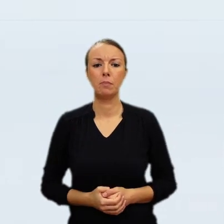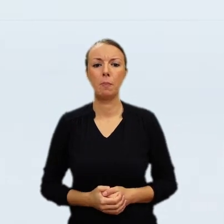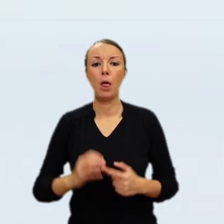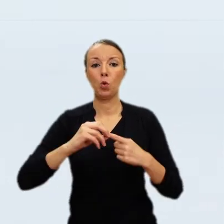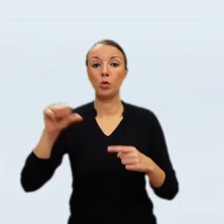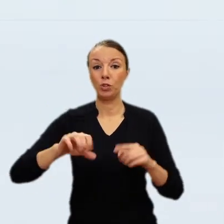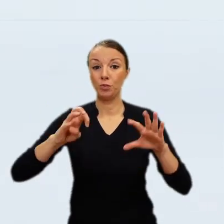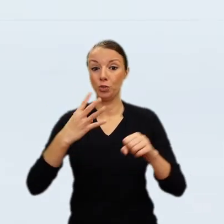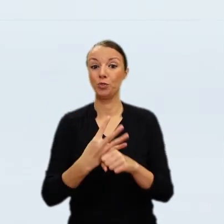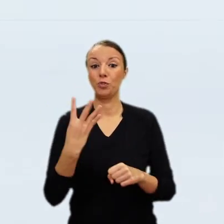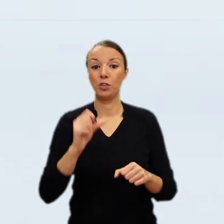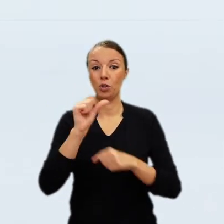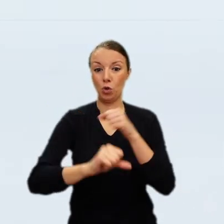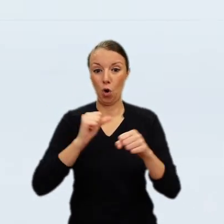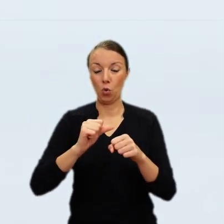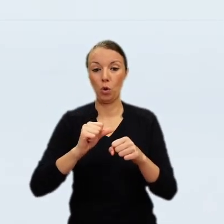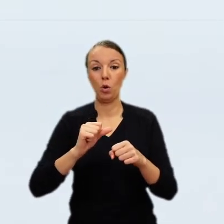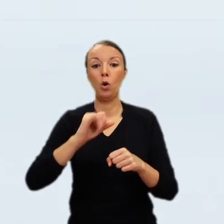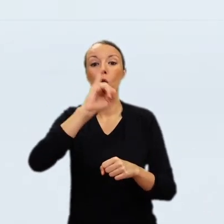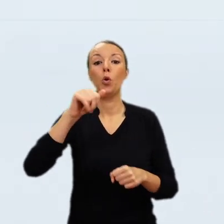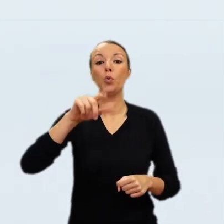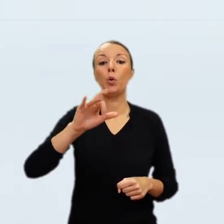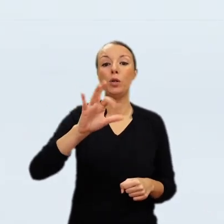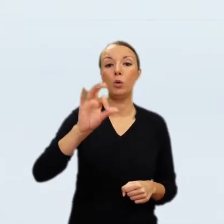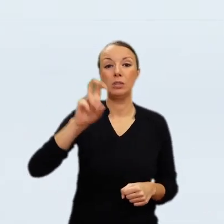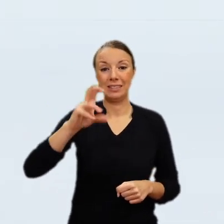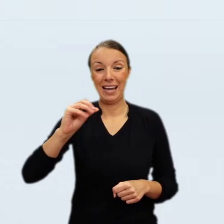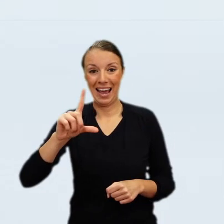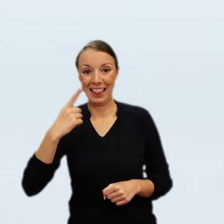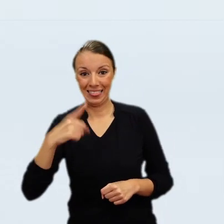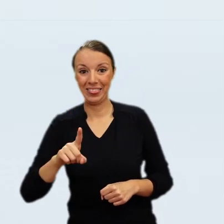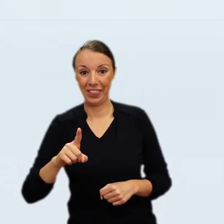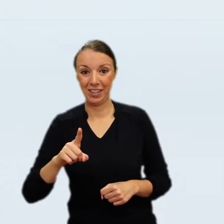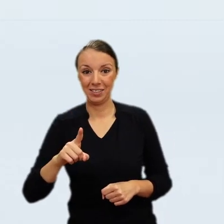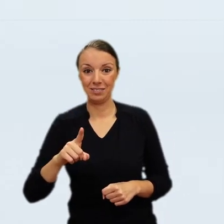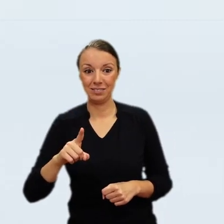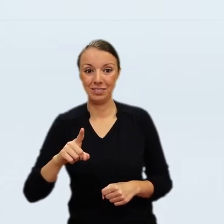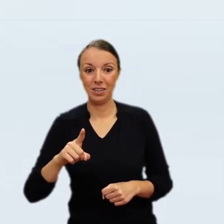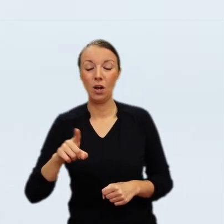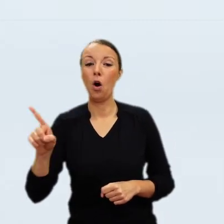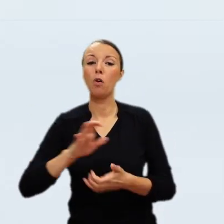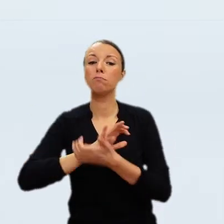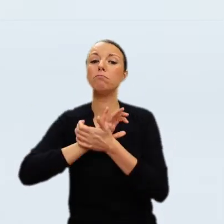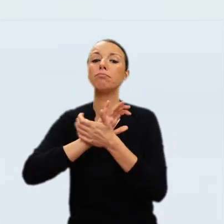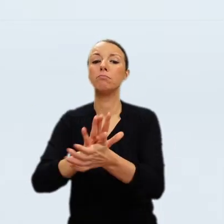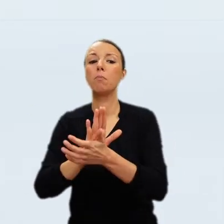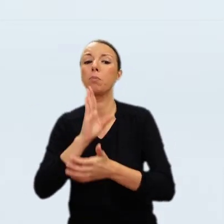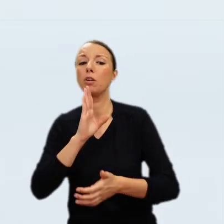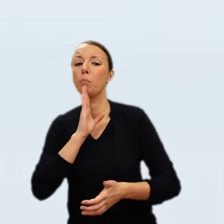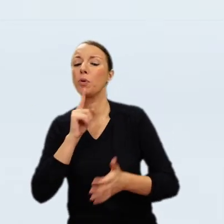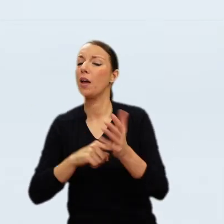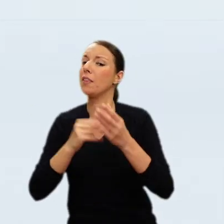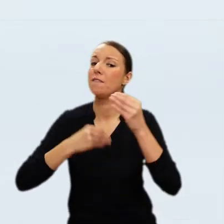Here is only another example by Cossack, but painters like Cossack, Józef Brandt and Józef Hiomonski in particular